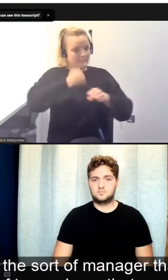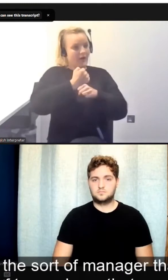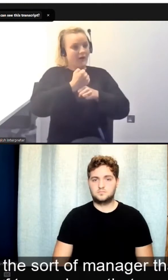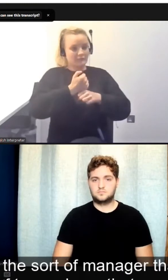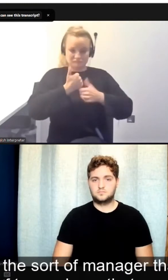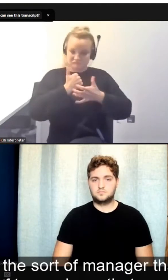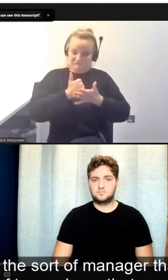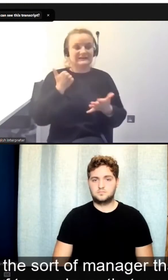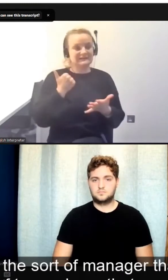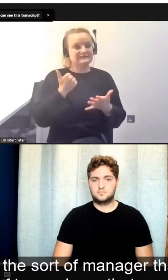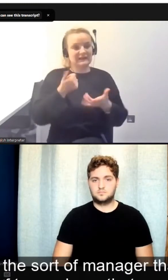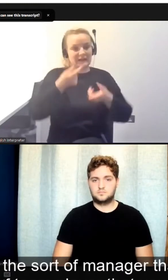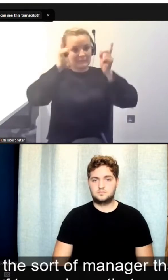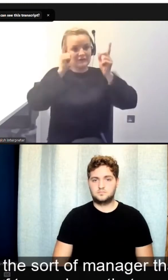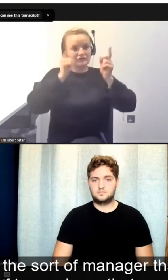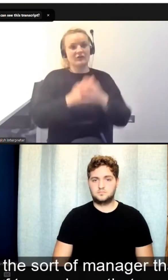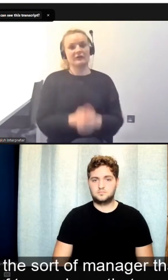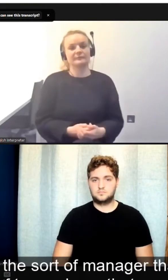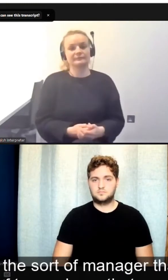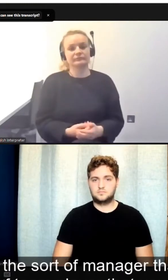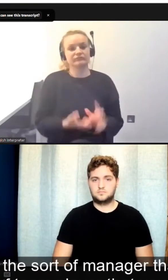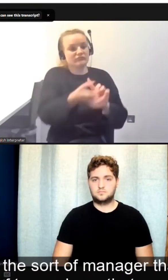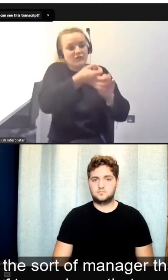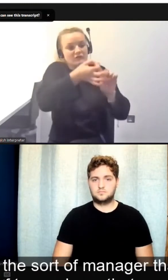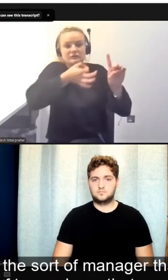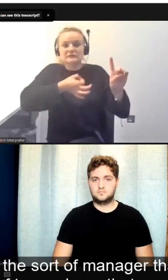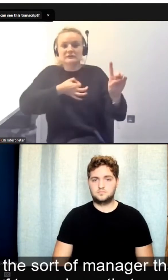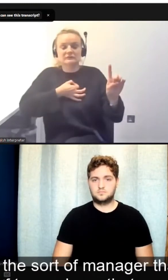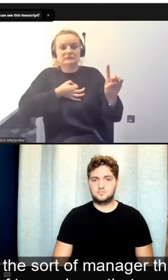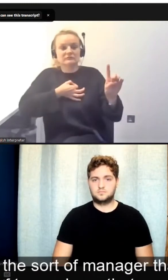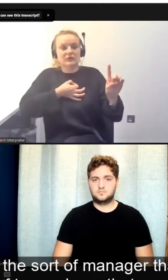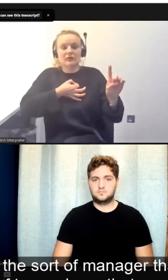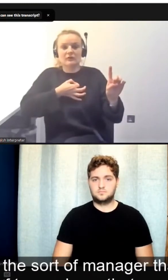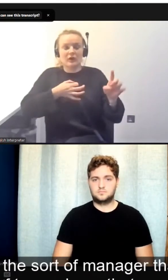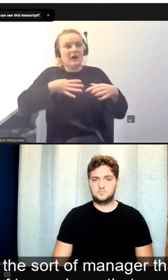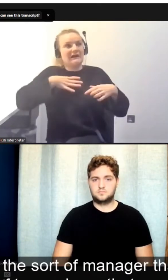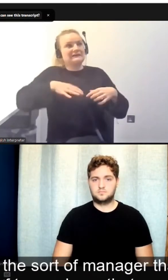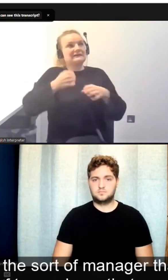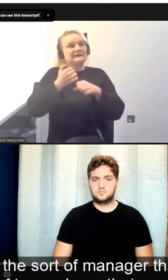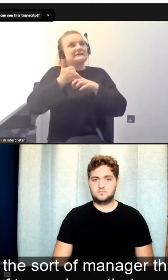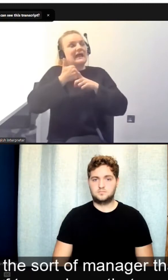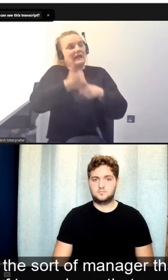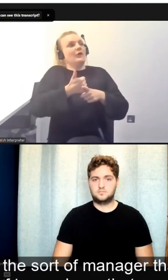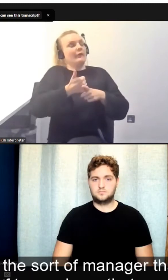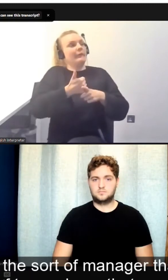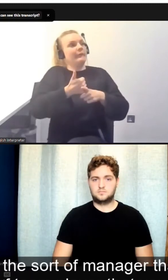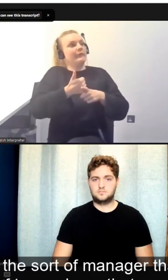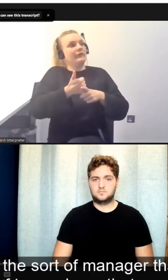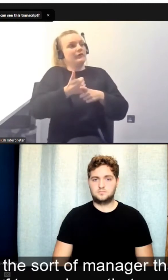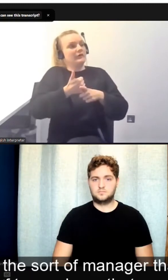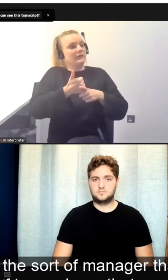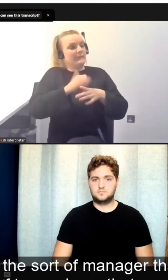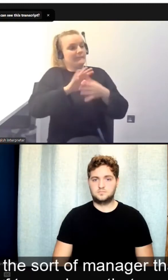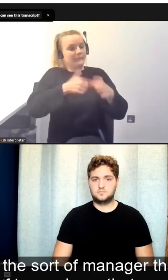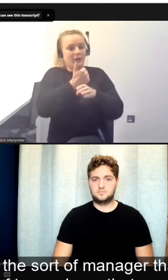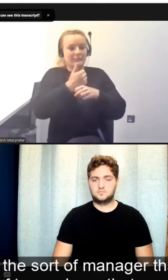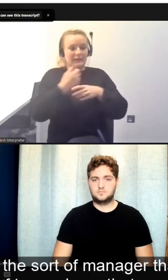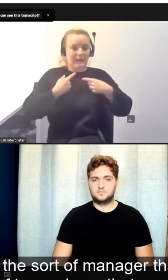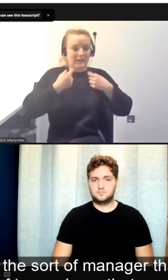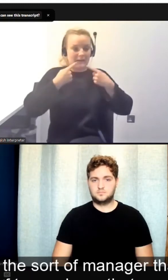you say, I need help in being the sort of manager that you want. I need help in being the sort of team